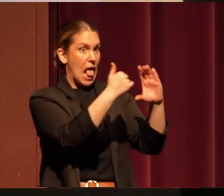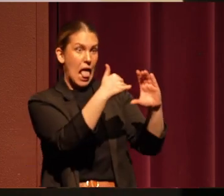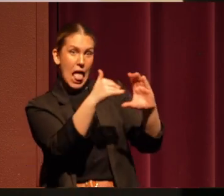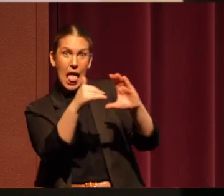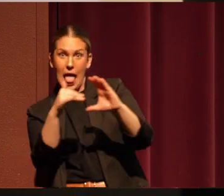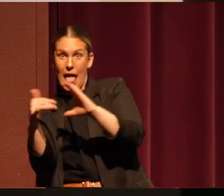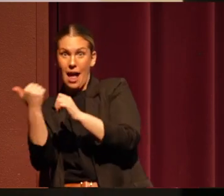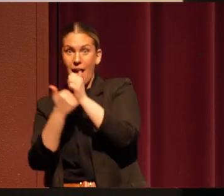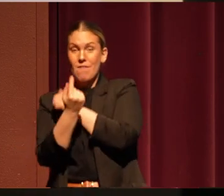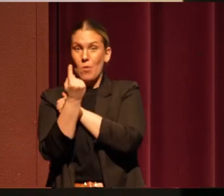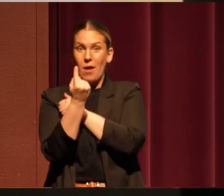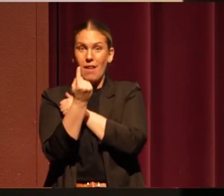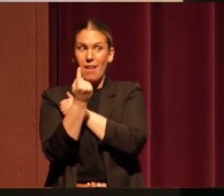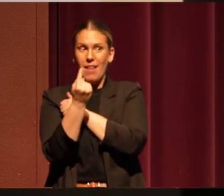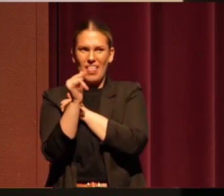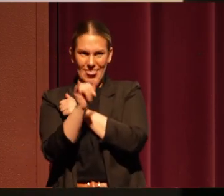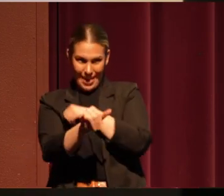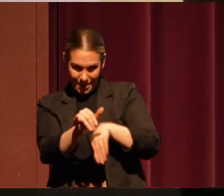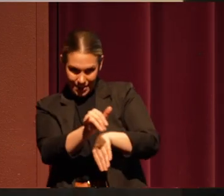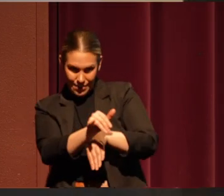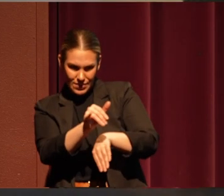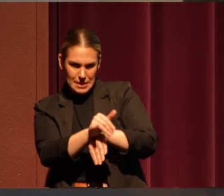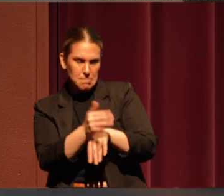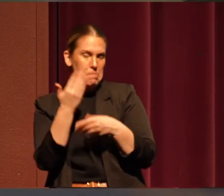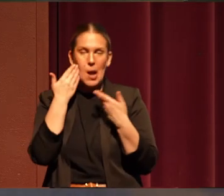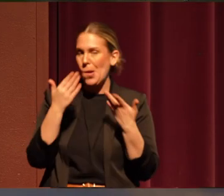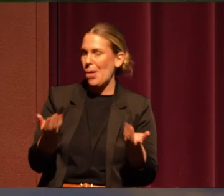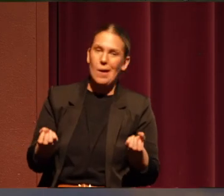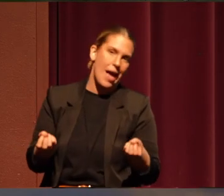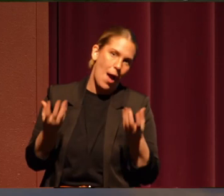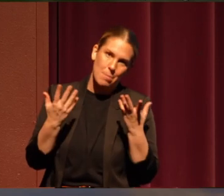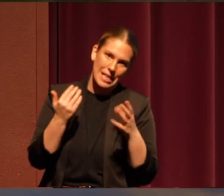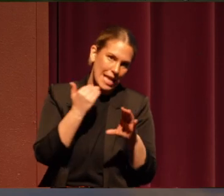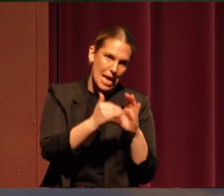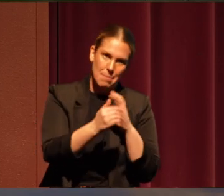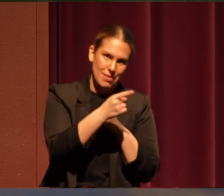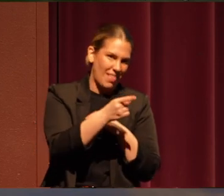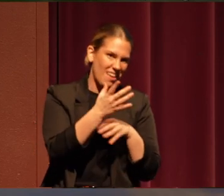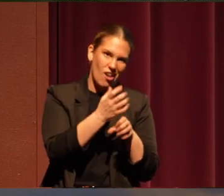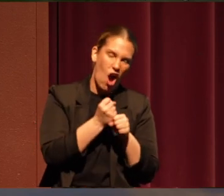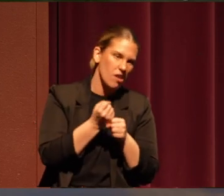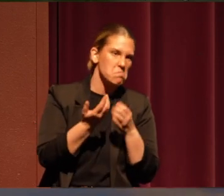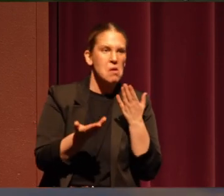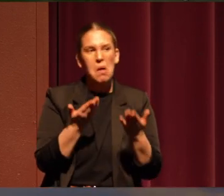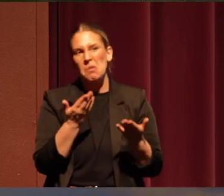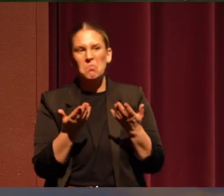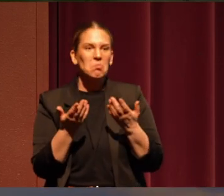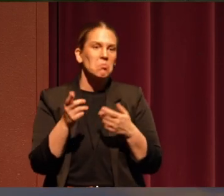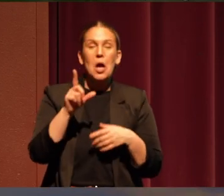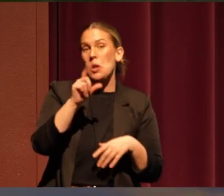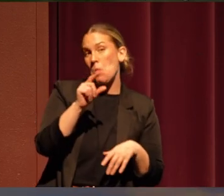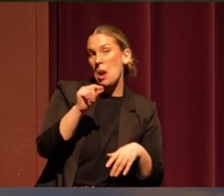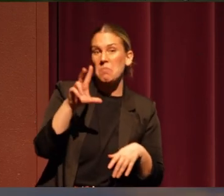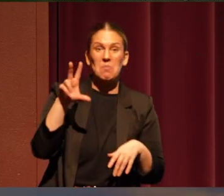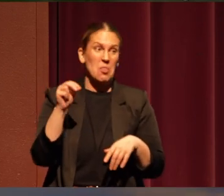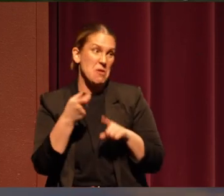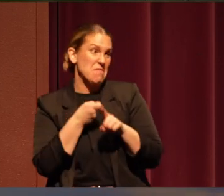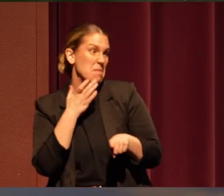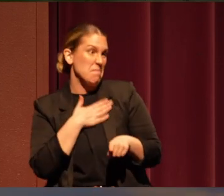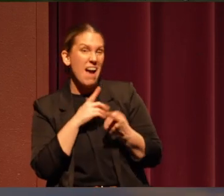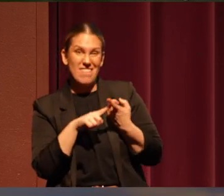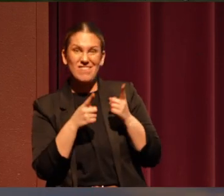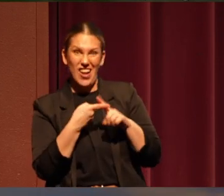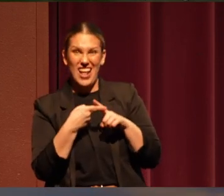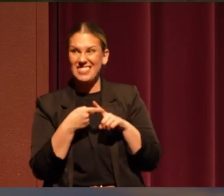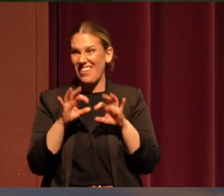And that evening, I don't know how many emails they got. They got at least 20 or 30 from my friends and family that I